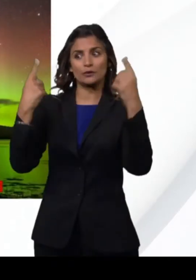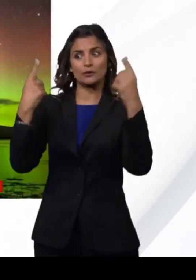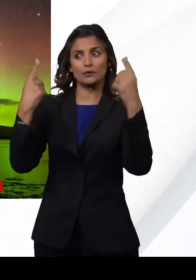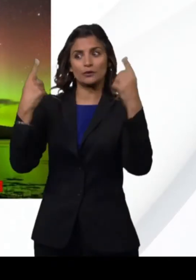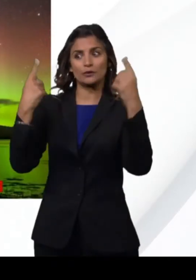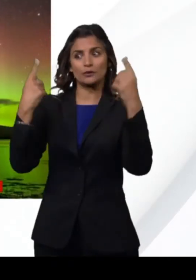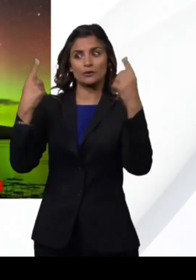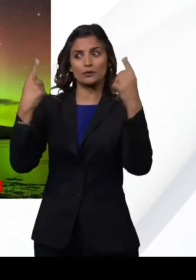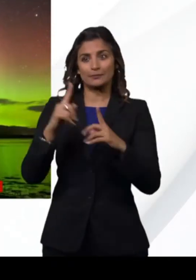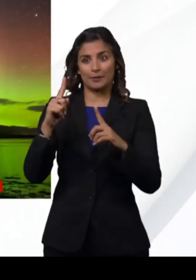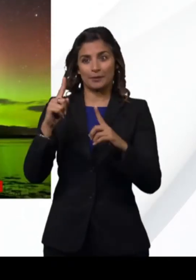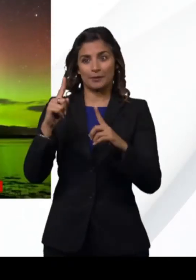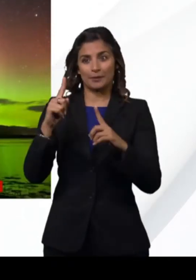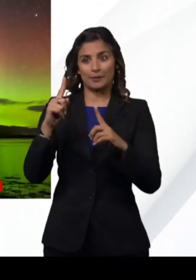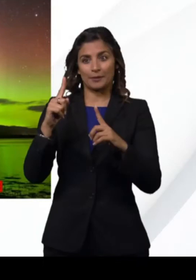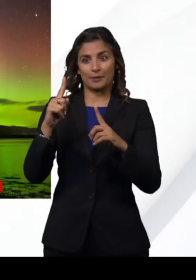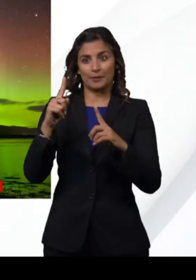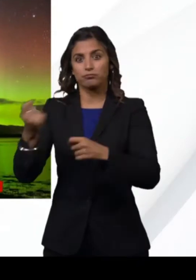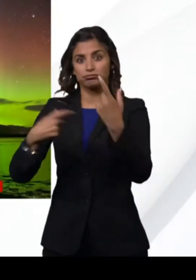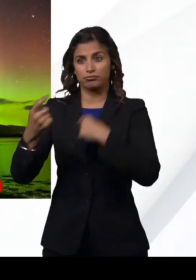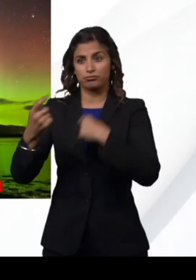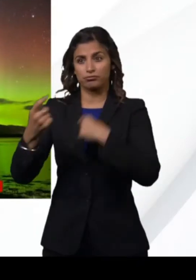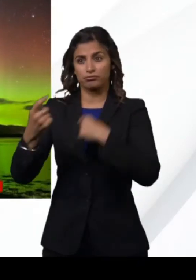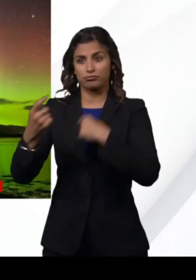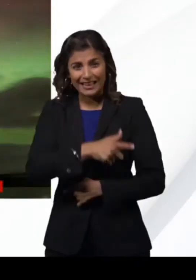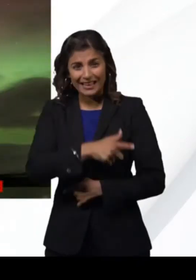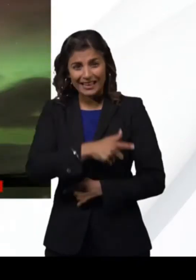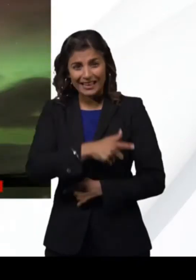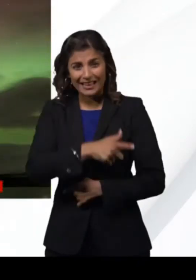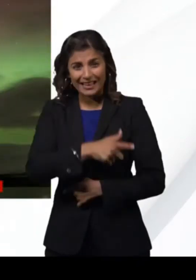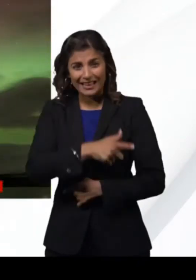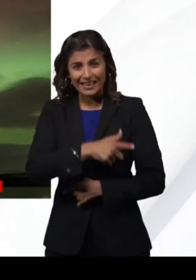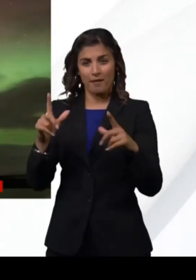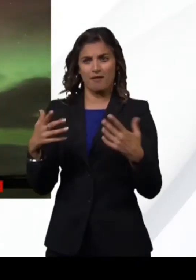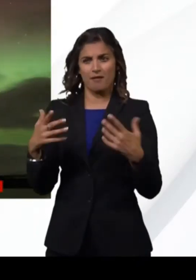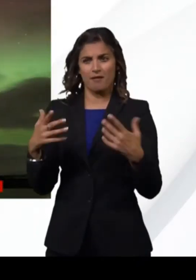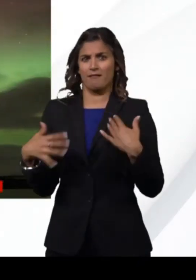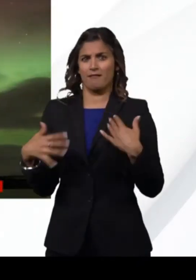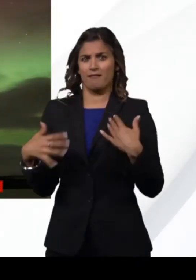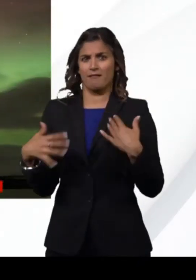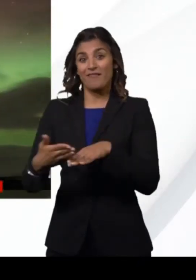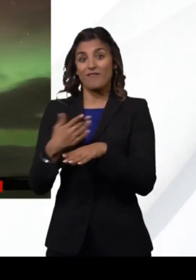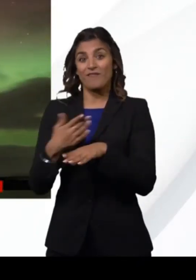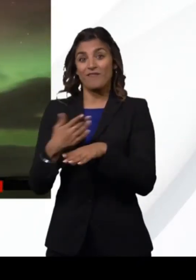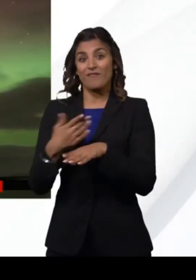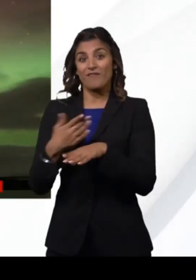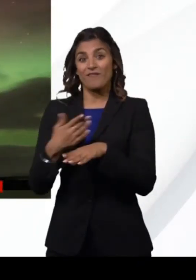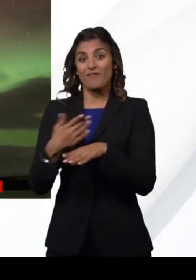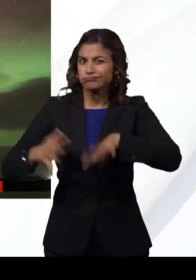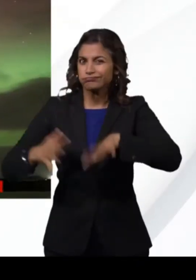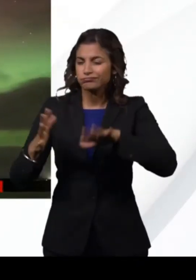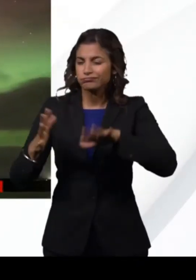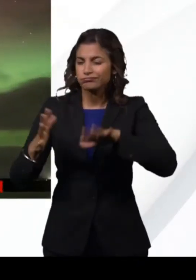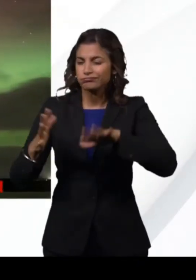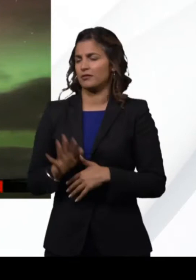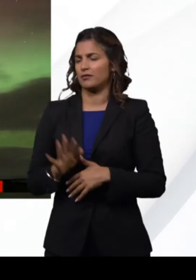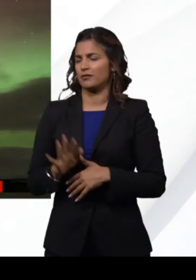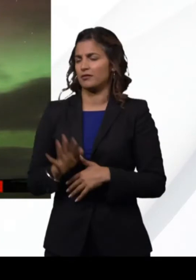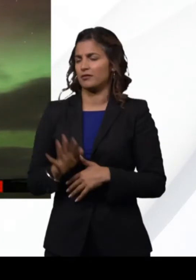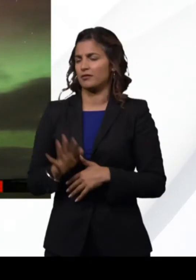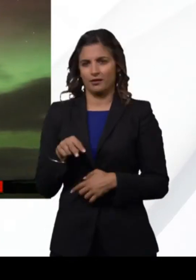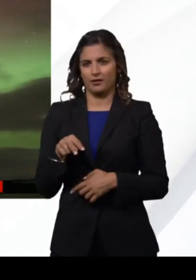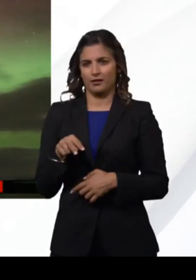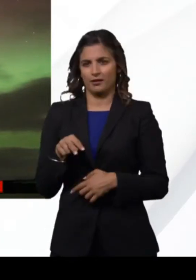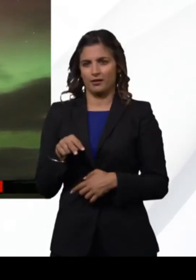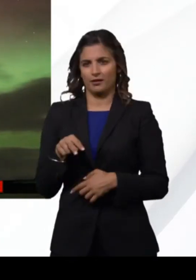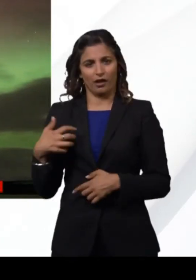lucky BBC weather watchers, who managed to capture the display before the rain arrived. And I think we're all sitting here rather envious, actually,